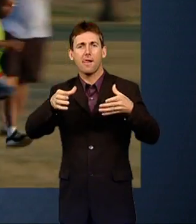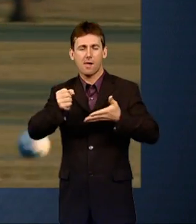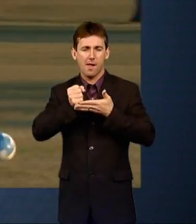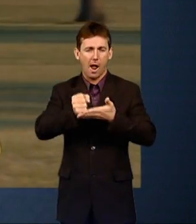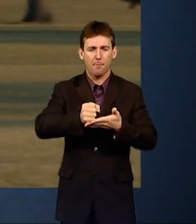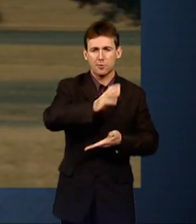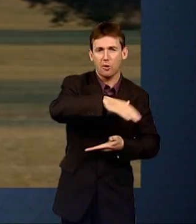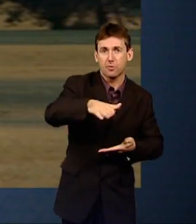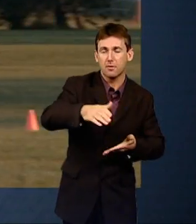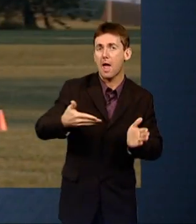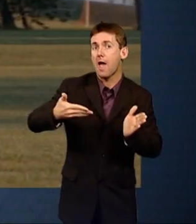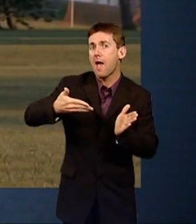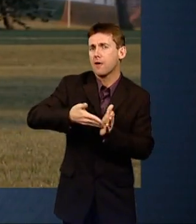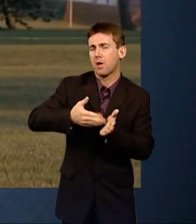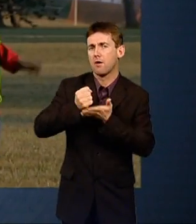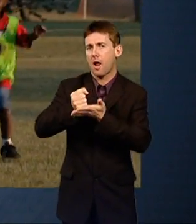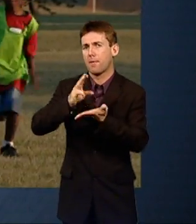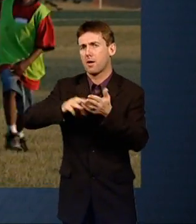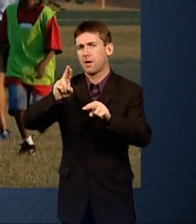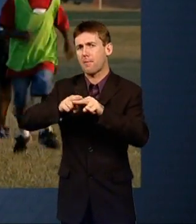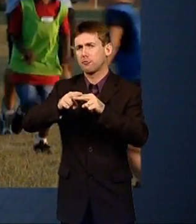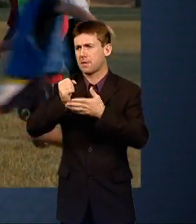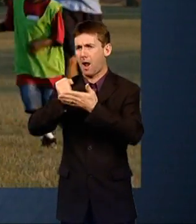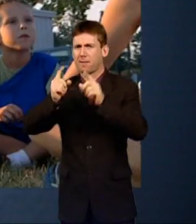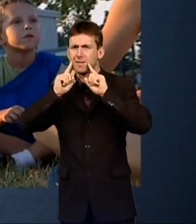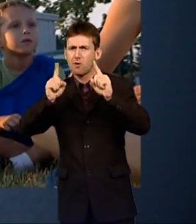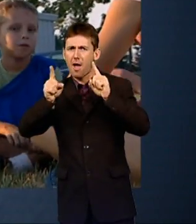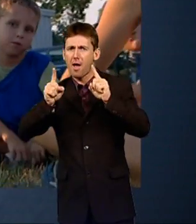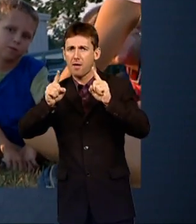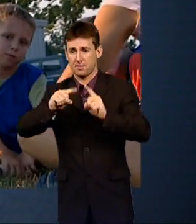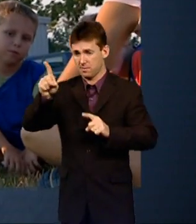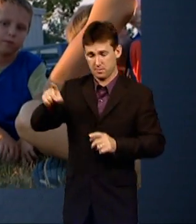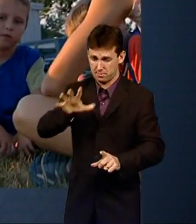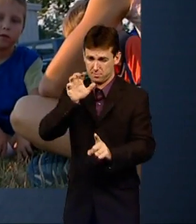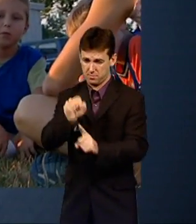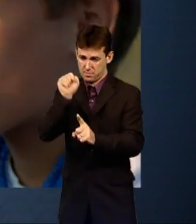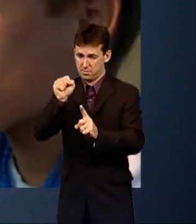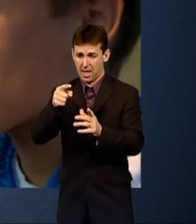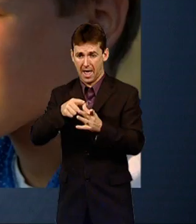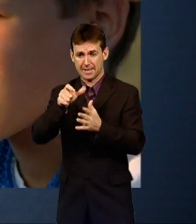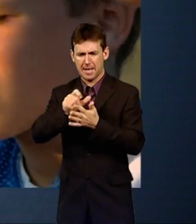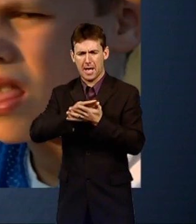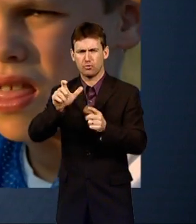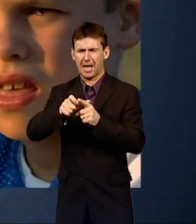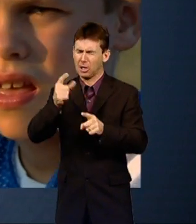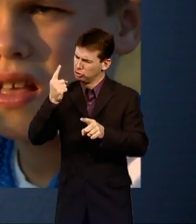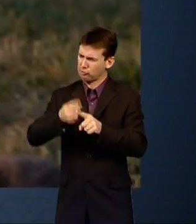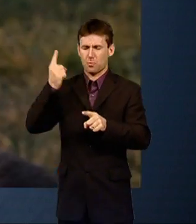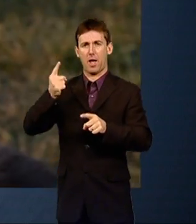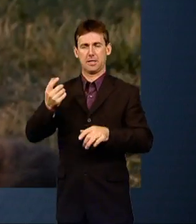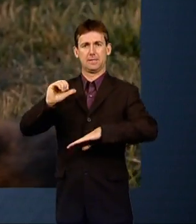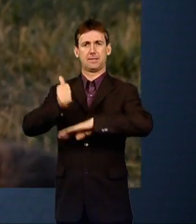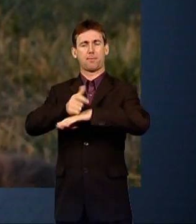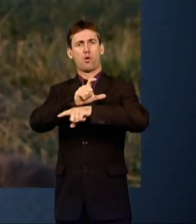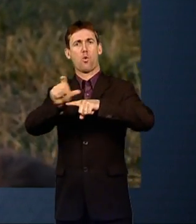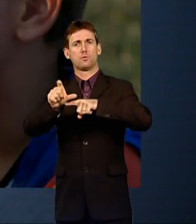and teachers too. By targeting families with a support package as soon as a diagnosis is made, he believes all but the most